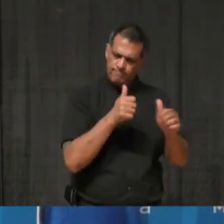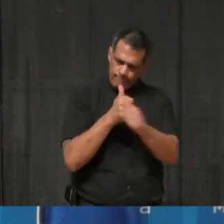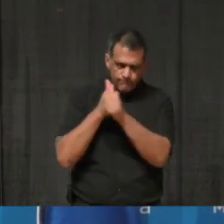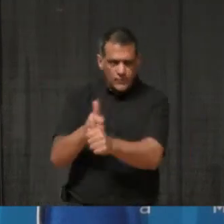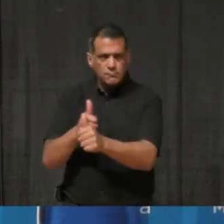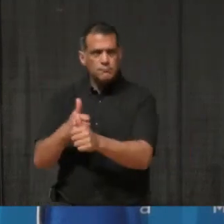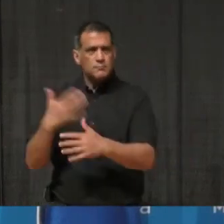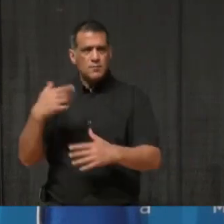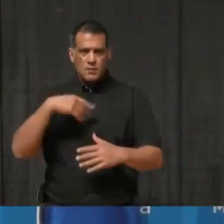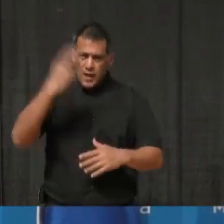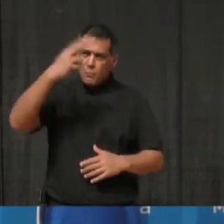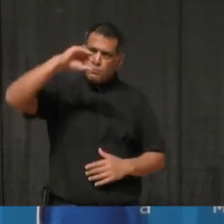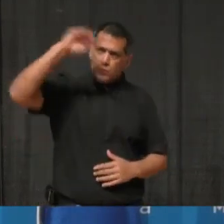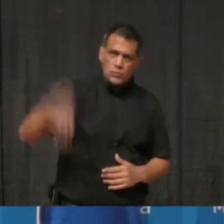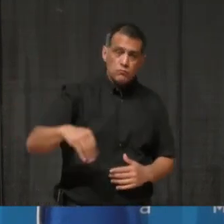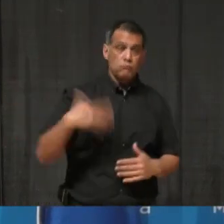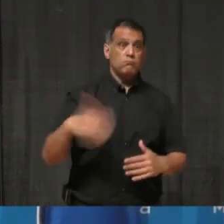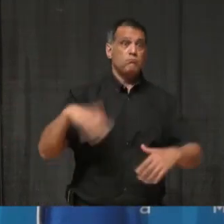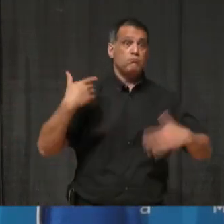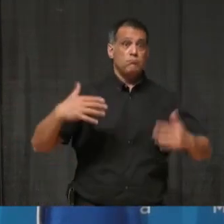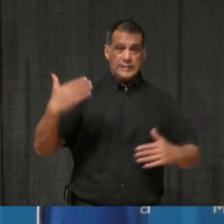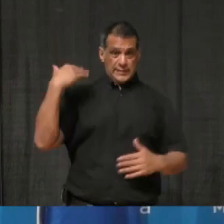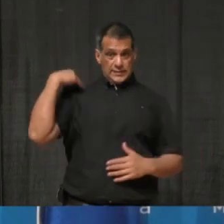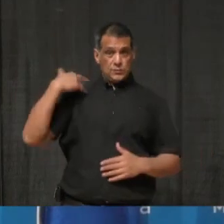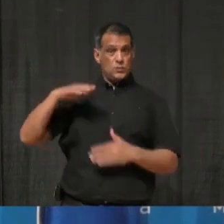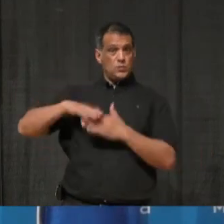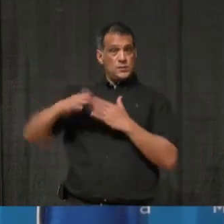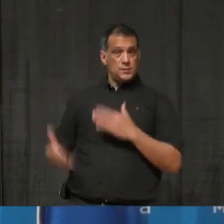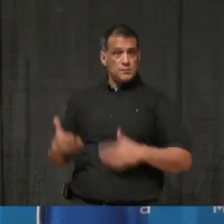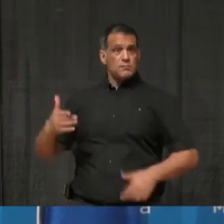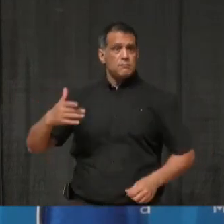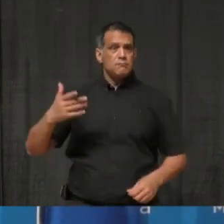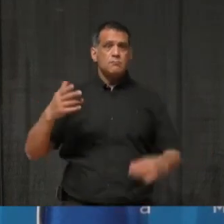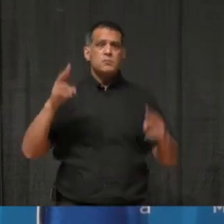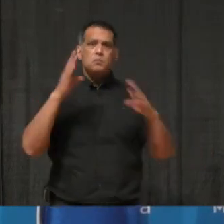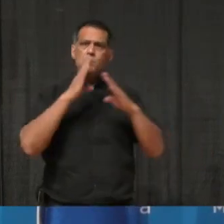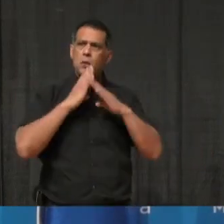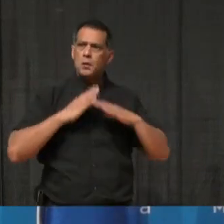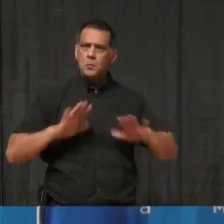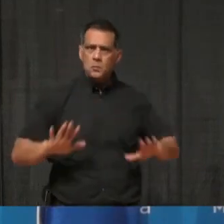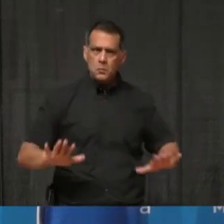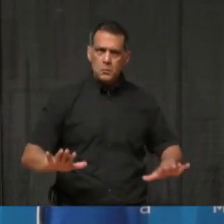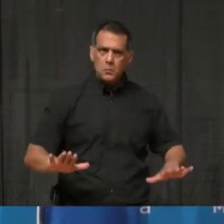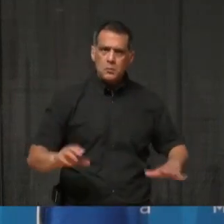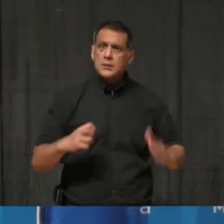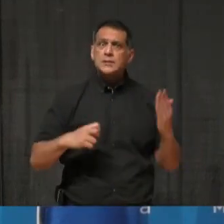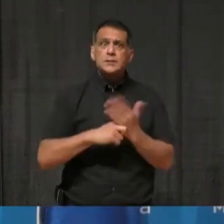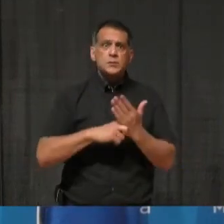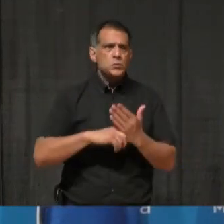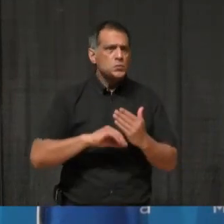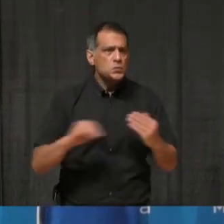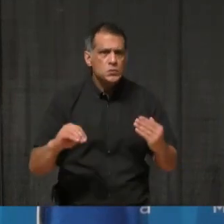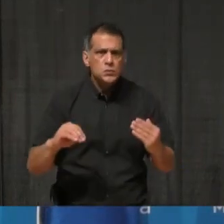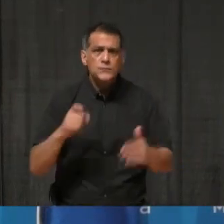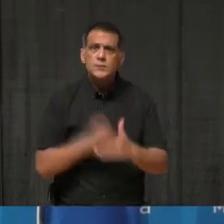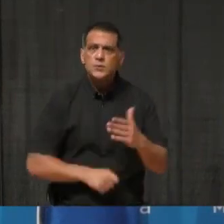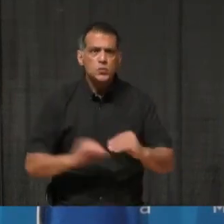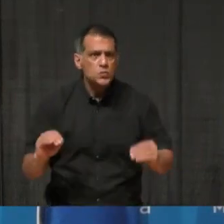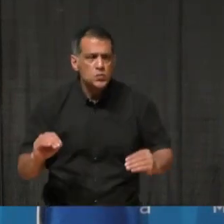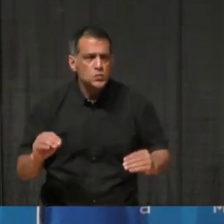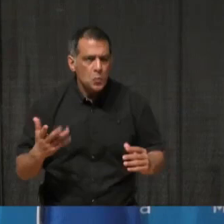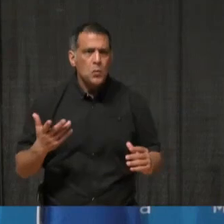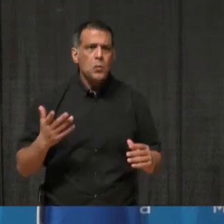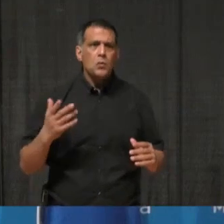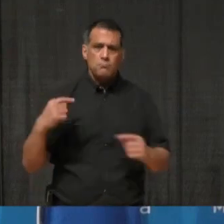In fact, this weekend was one of our quietest in terms of ticketing since the onset of the pandemic.